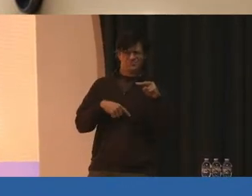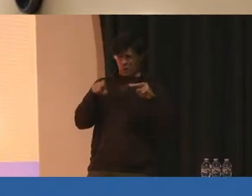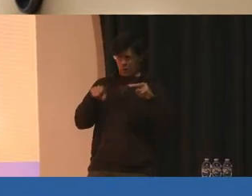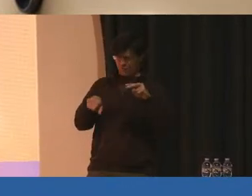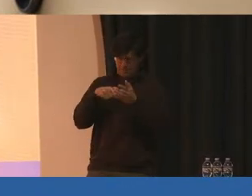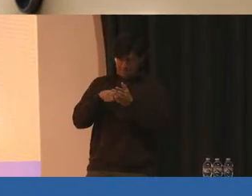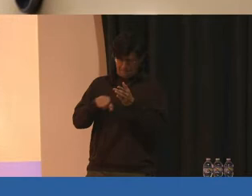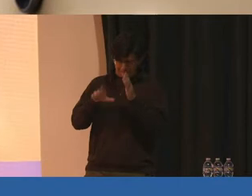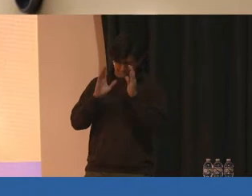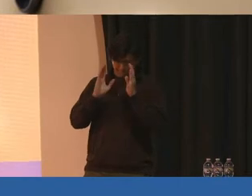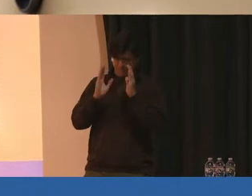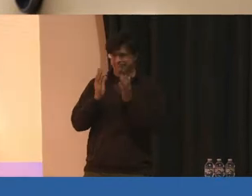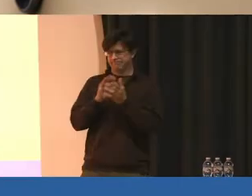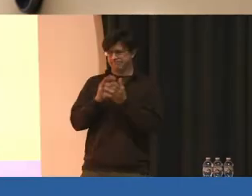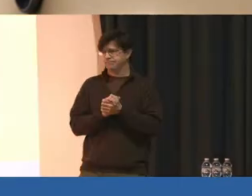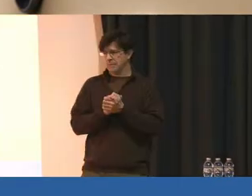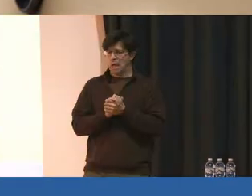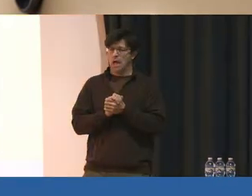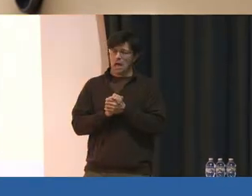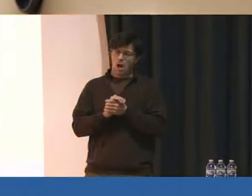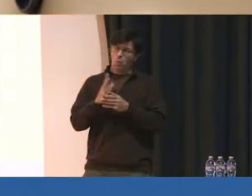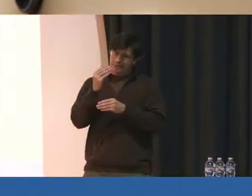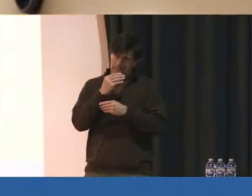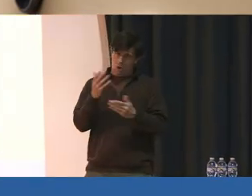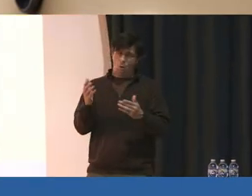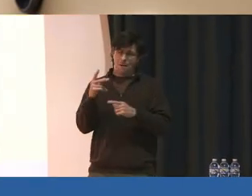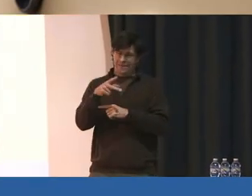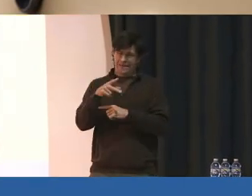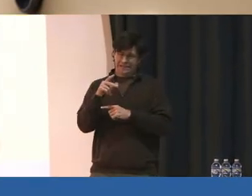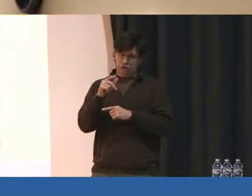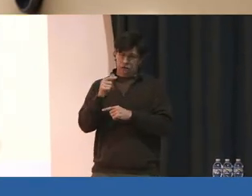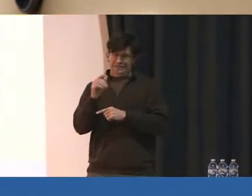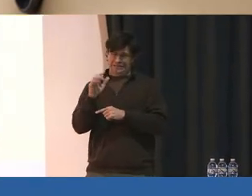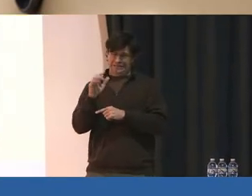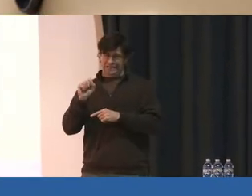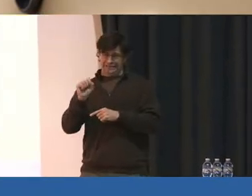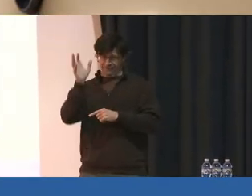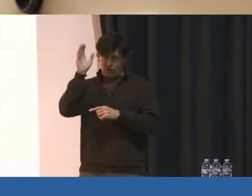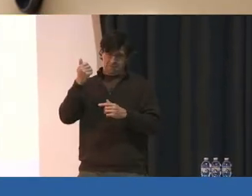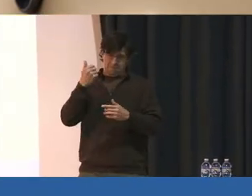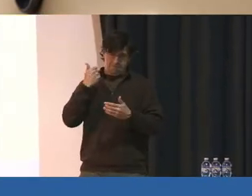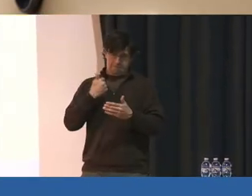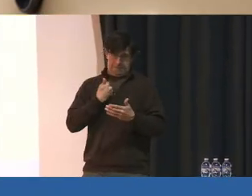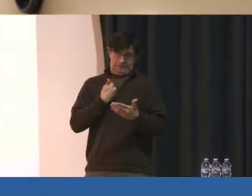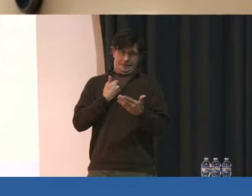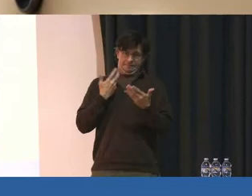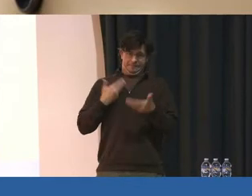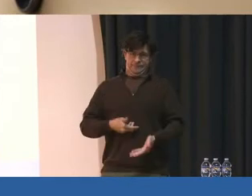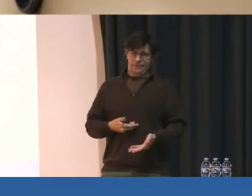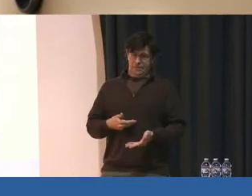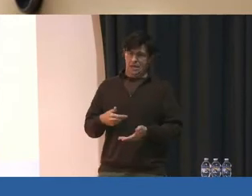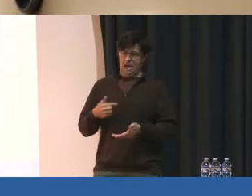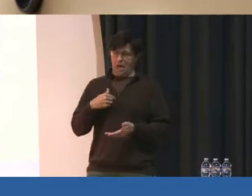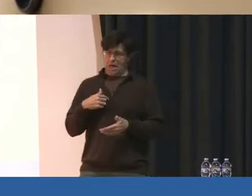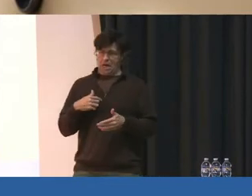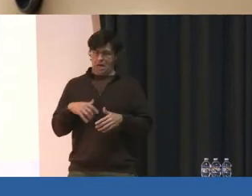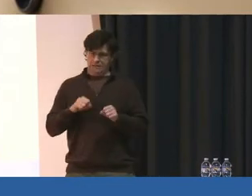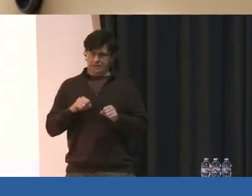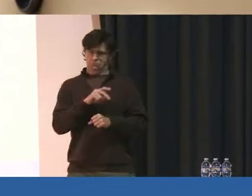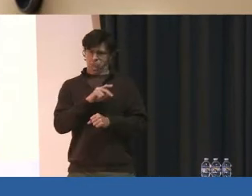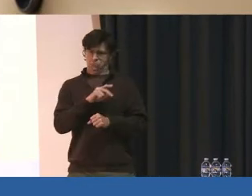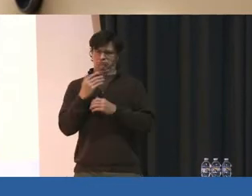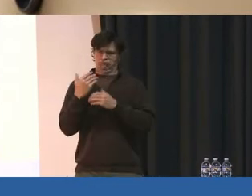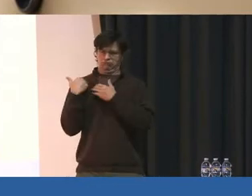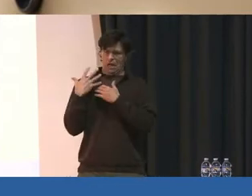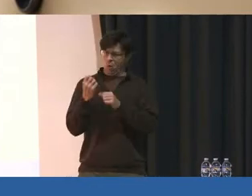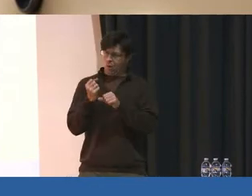attention to. Now, what I will tell you as a PGCPS dad, I take it personal. And tonight, I want to ensure